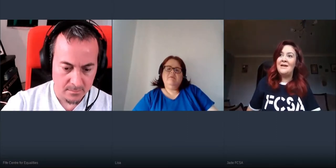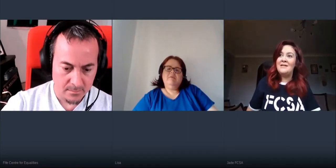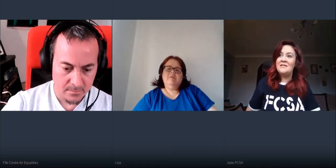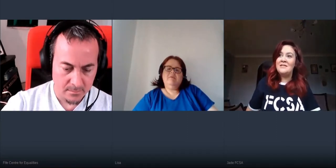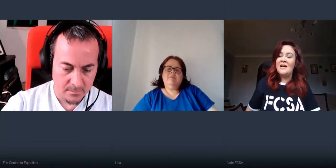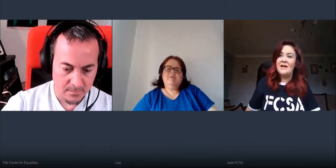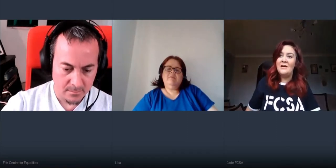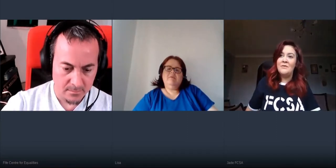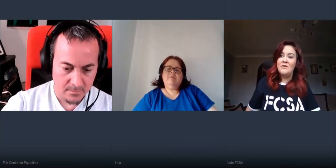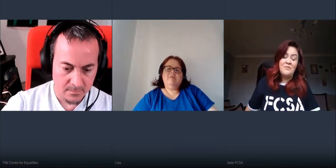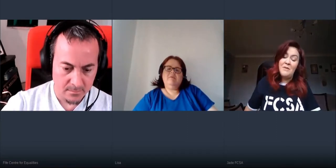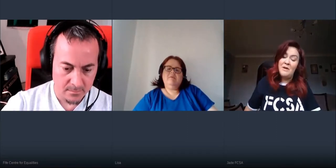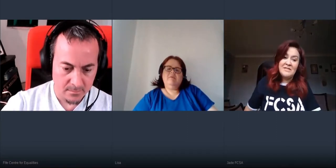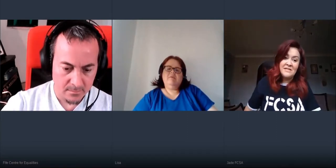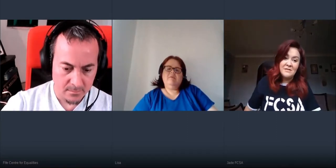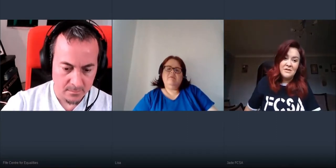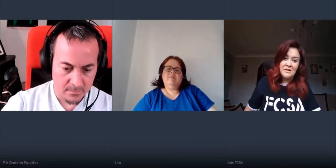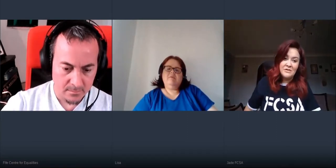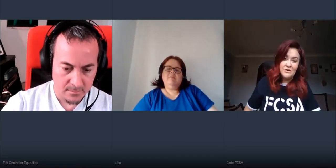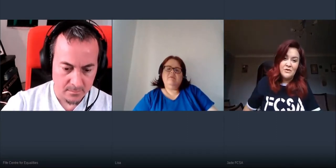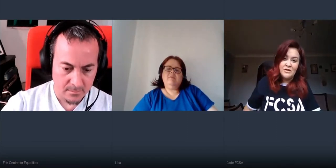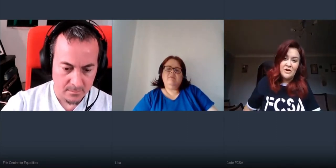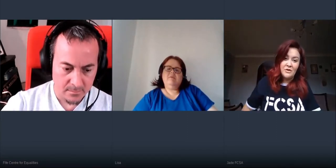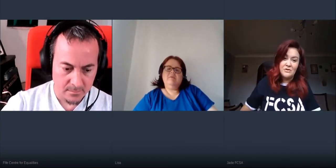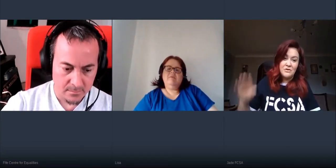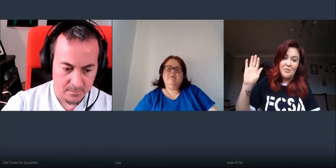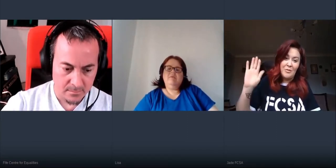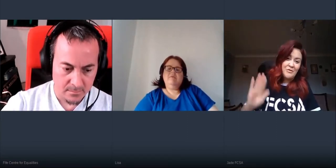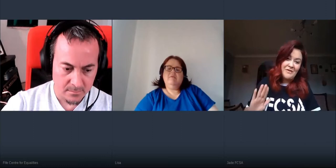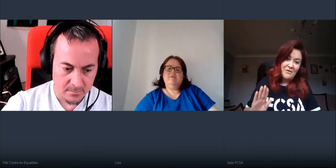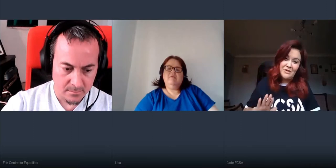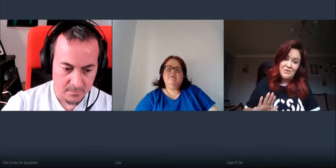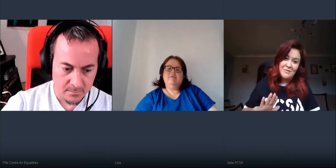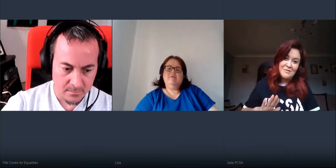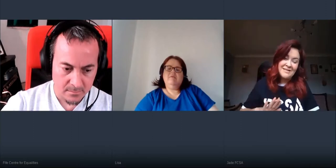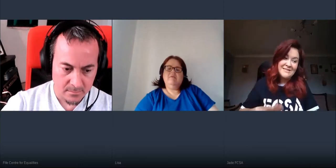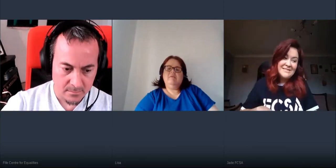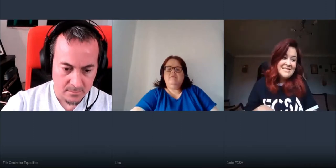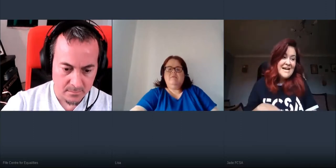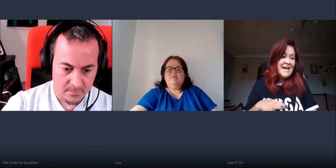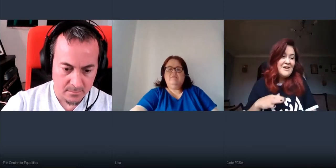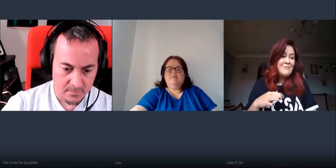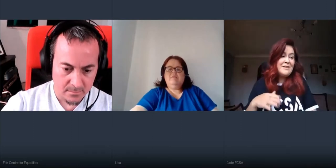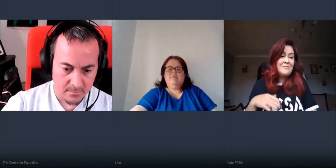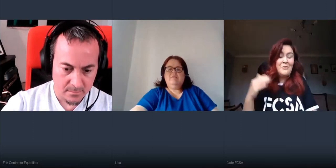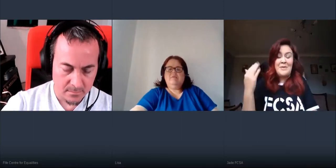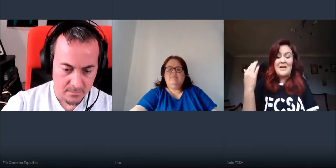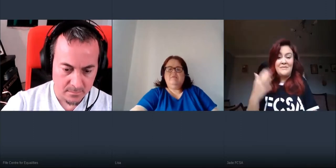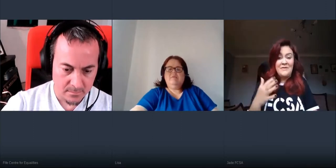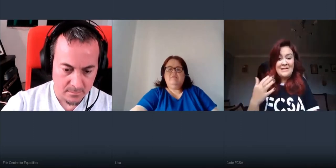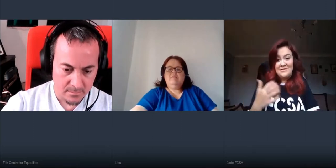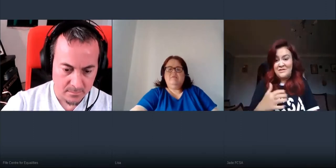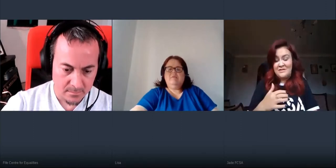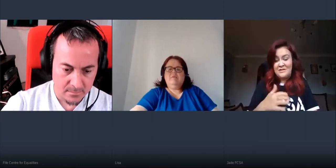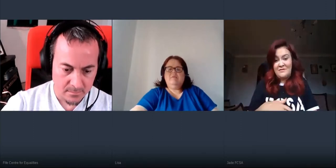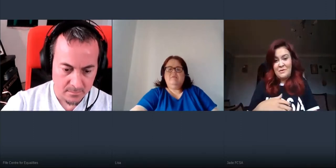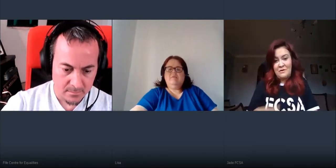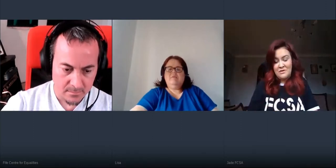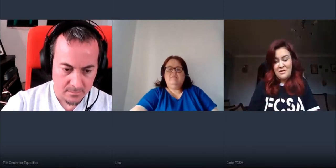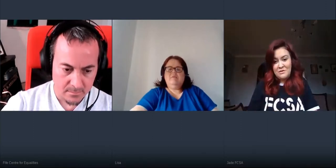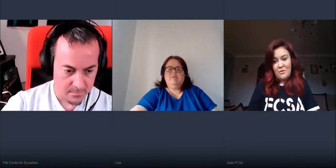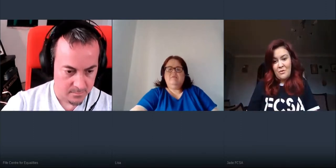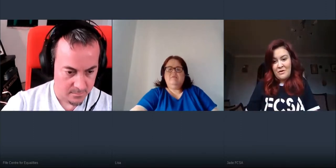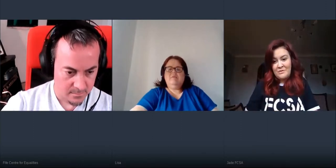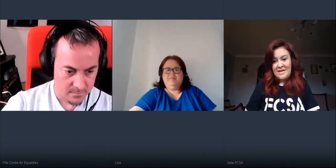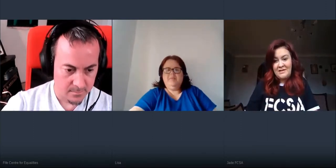had and you've maybe seen some of the sort of news articles it's all up on the fife college website and then we were making visors and stuff as well so